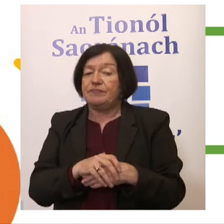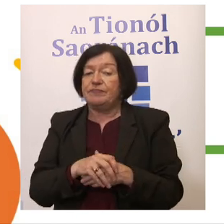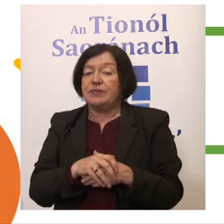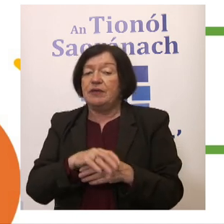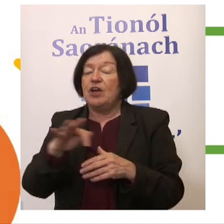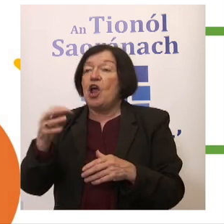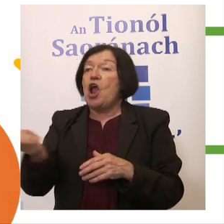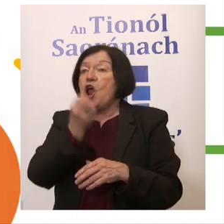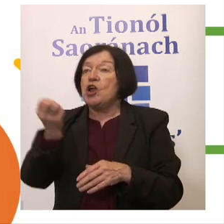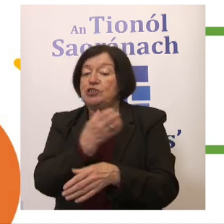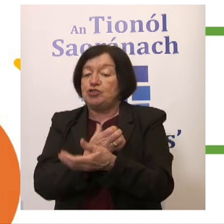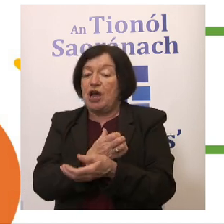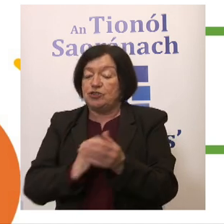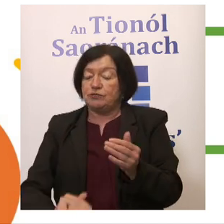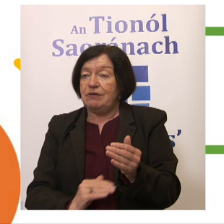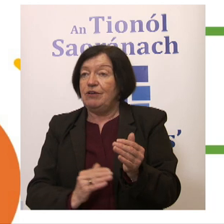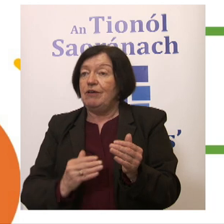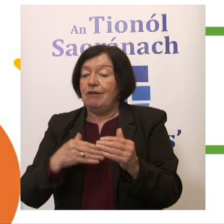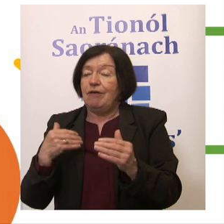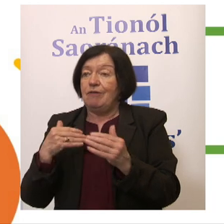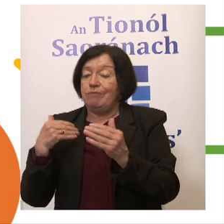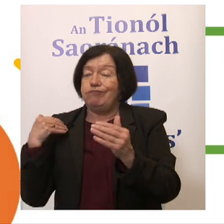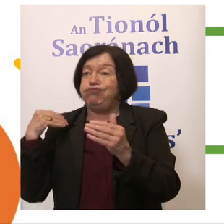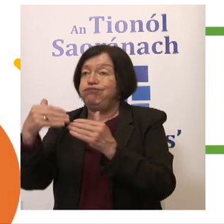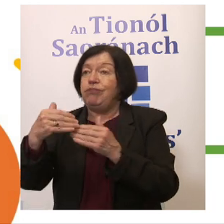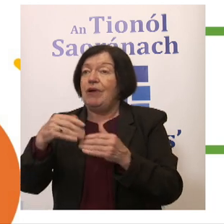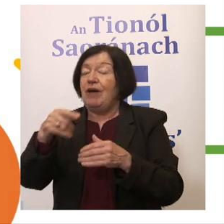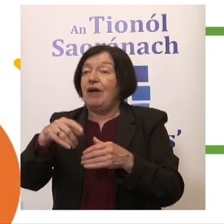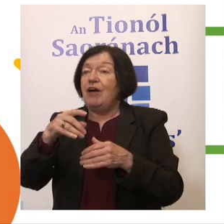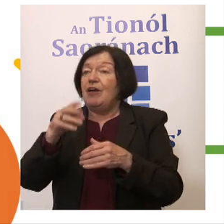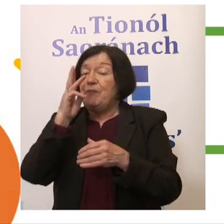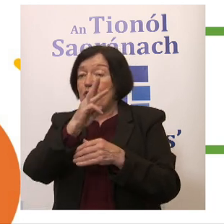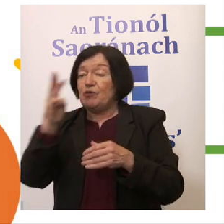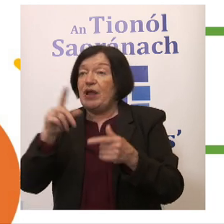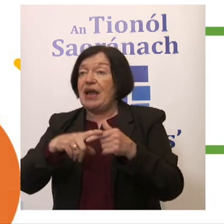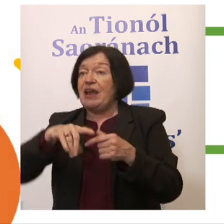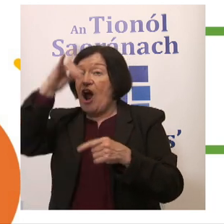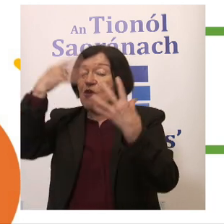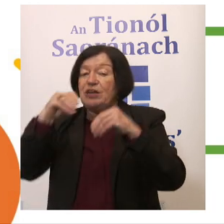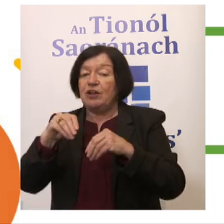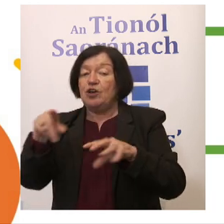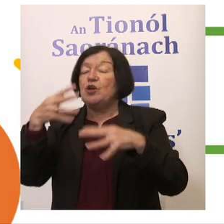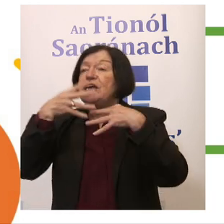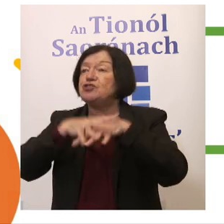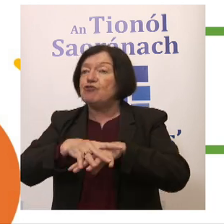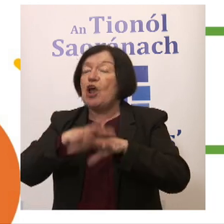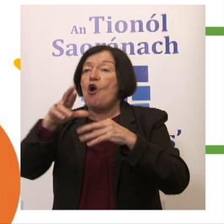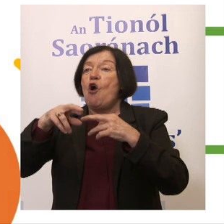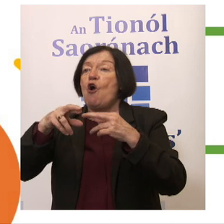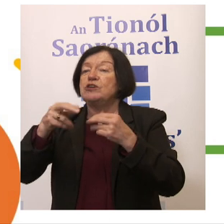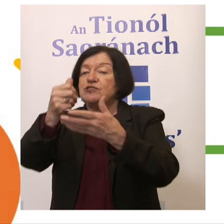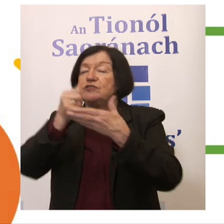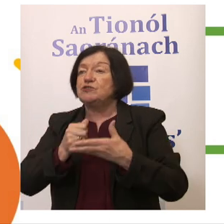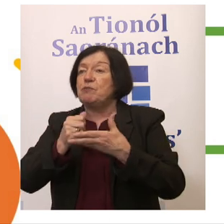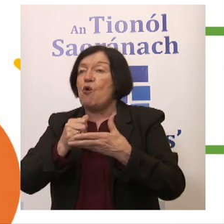From early childhood education, possibly through to further education and higher education. You integrate or you surround this with support services